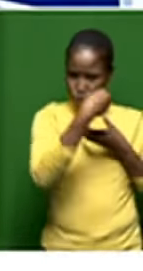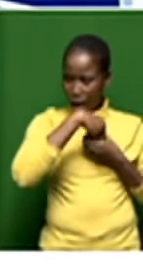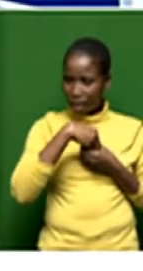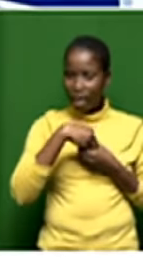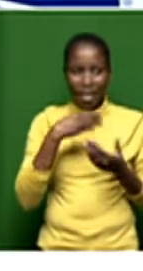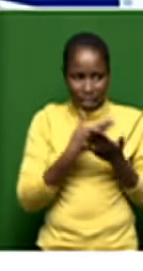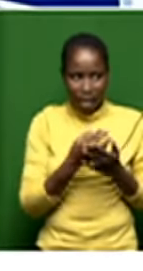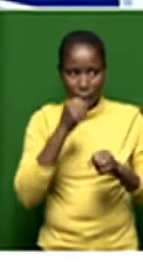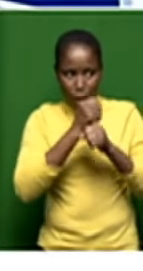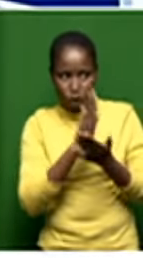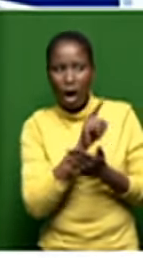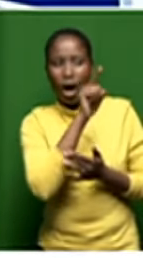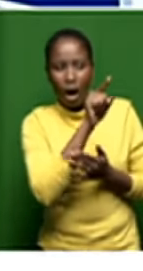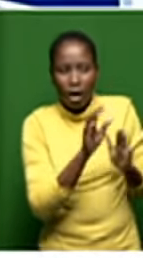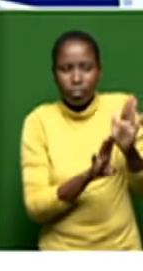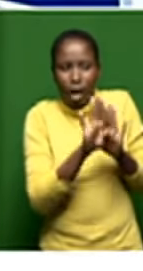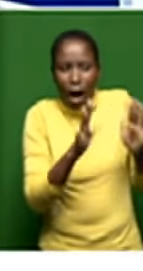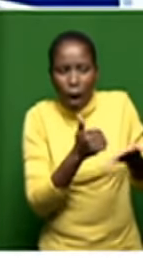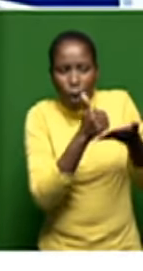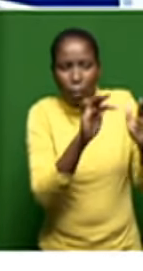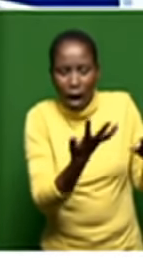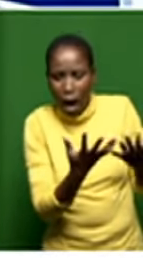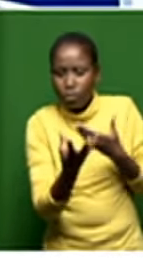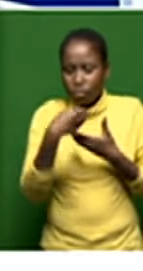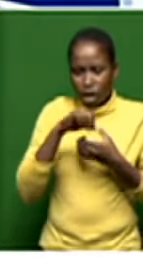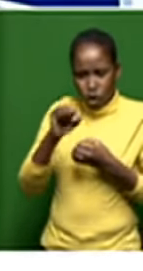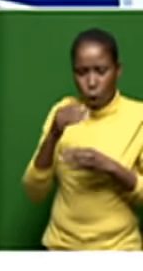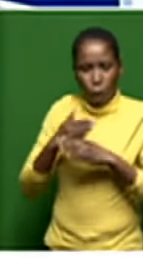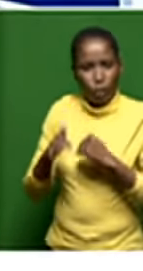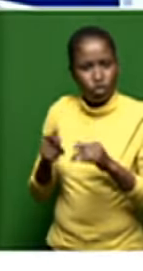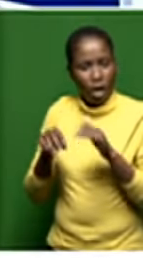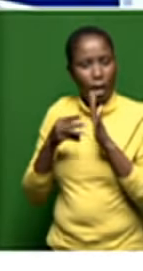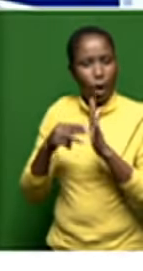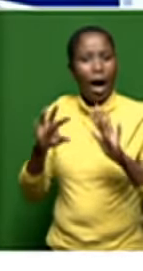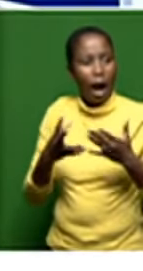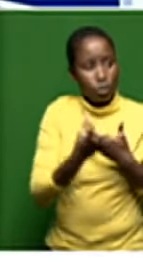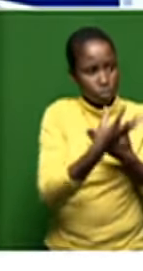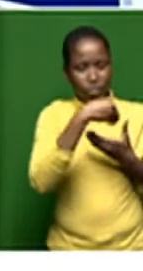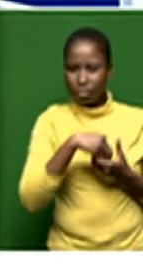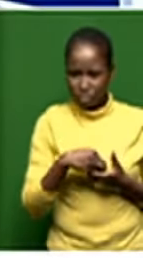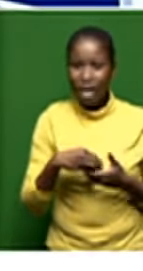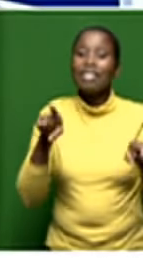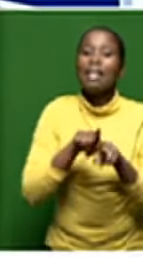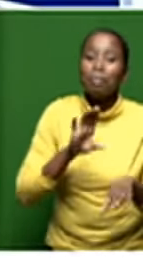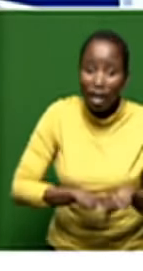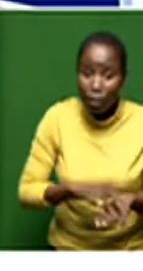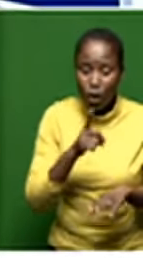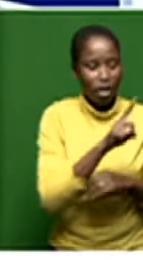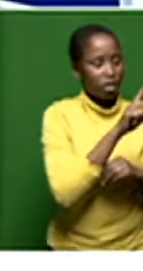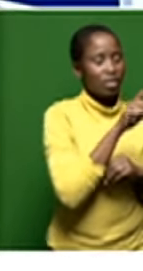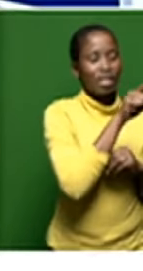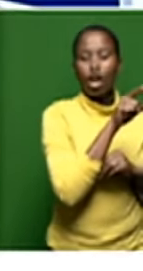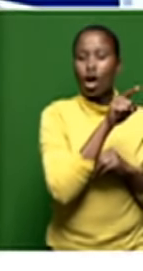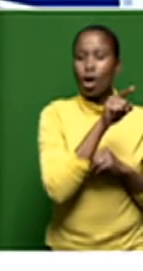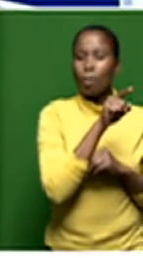and figure out where and how it was going to fit into your operational model at the same time with the consortium that